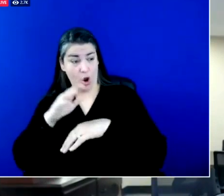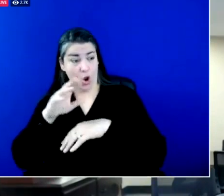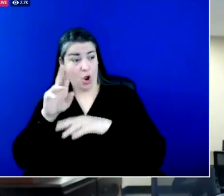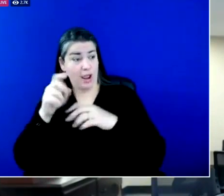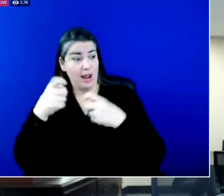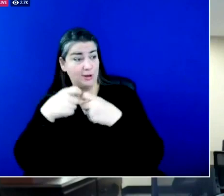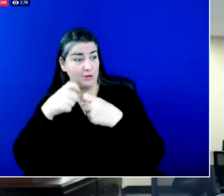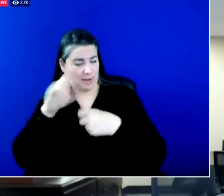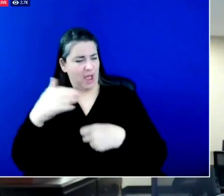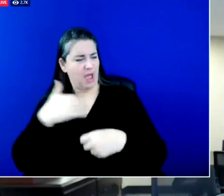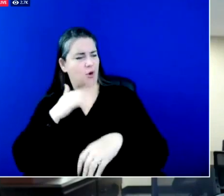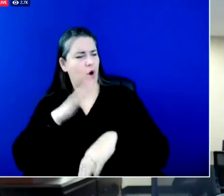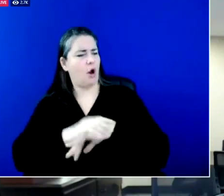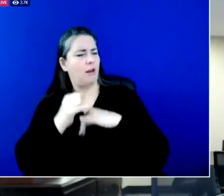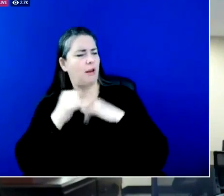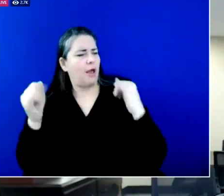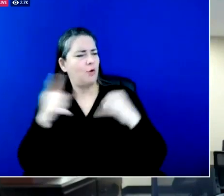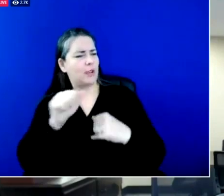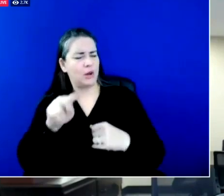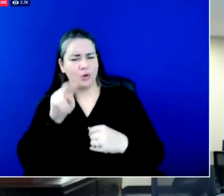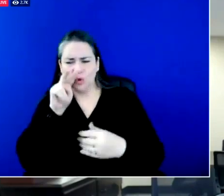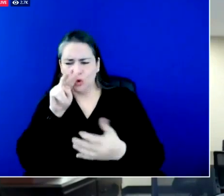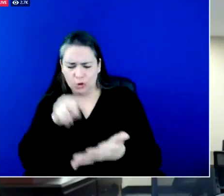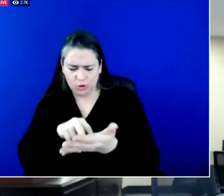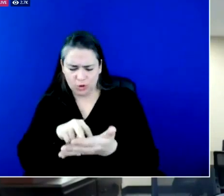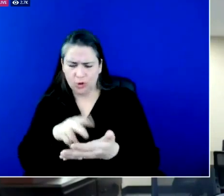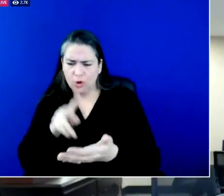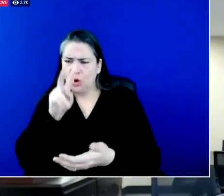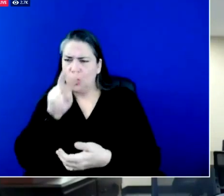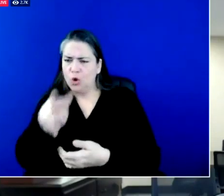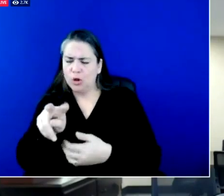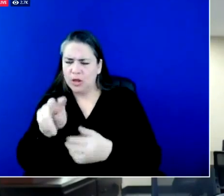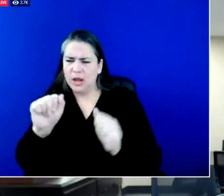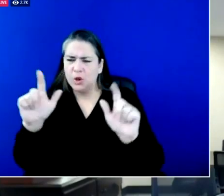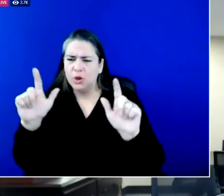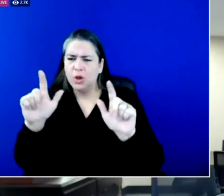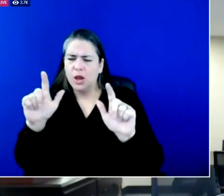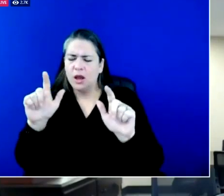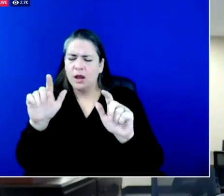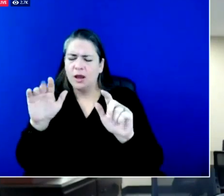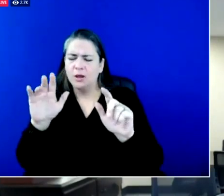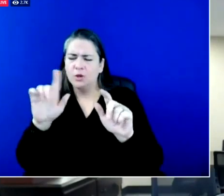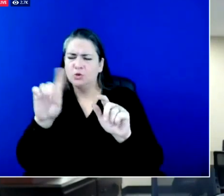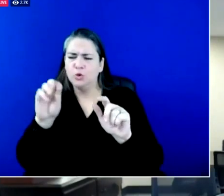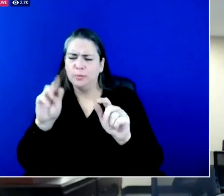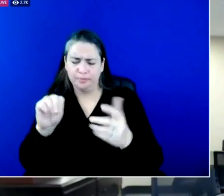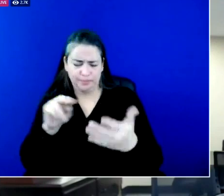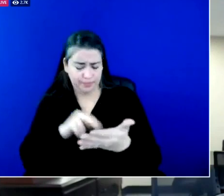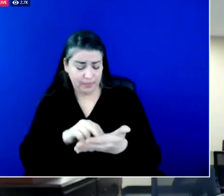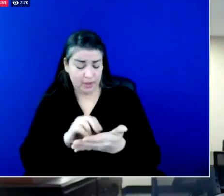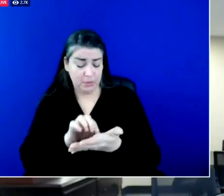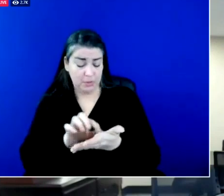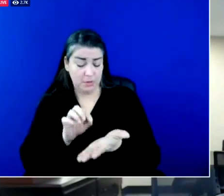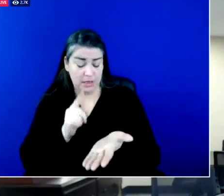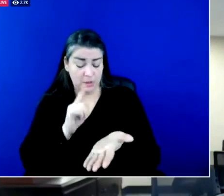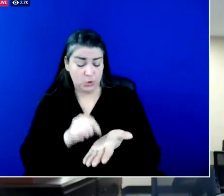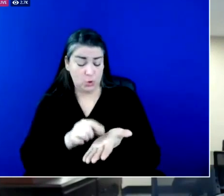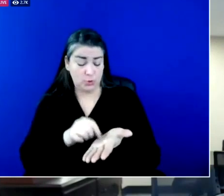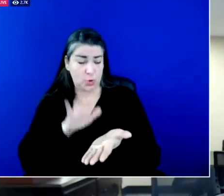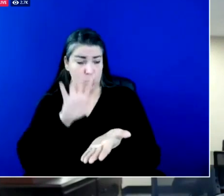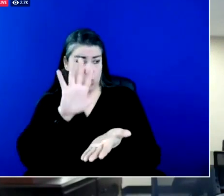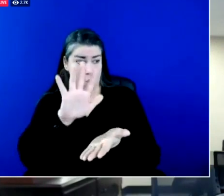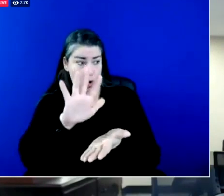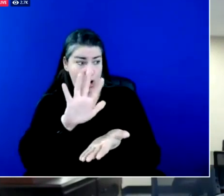uh usually zoom into the area within uh a mile or less to locate the